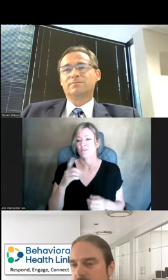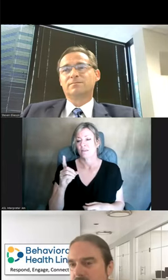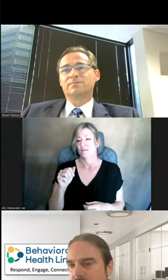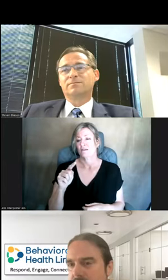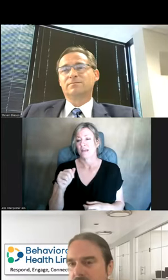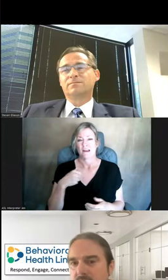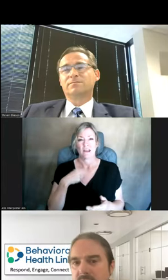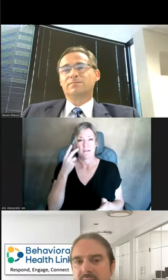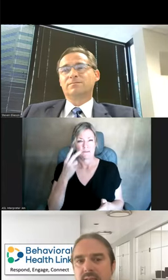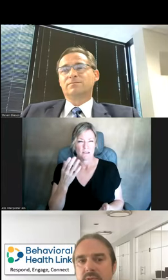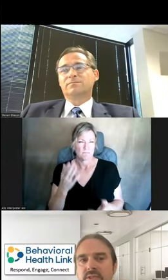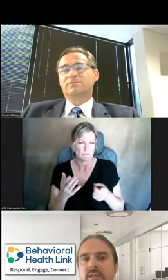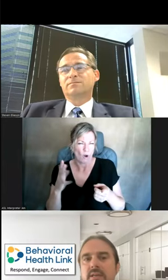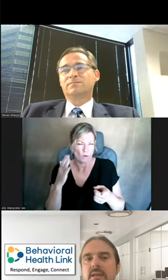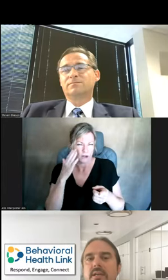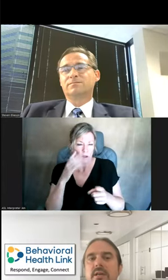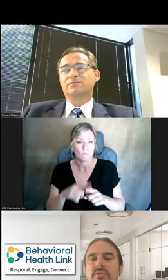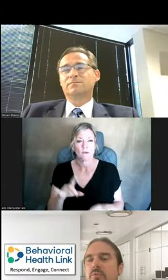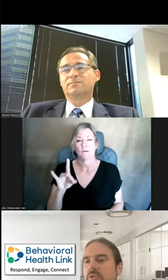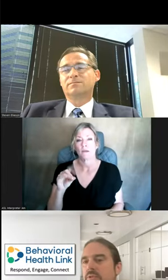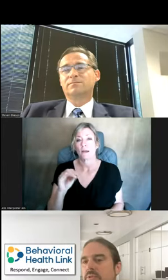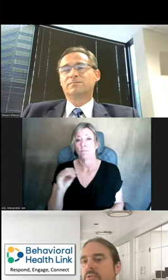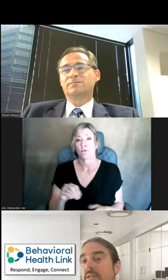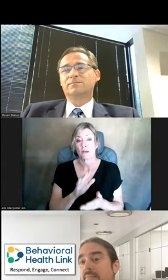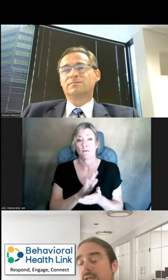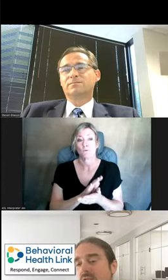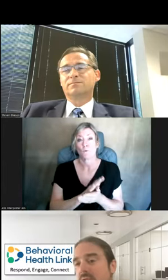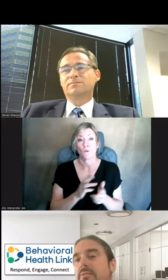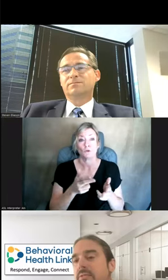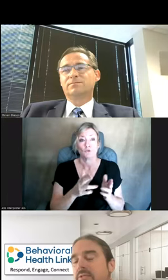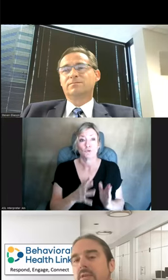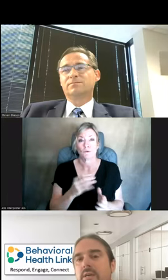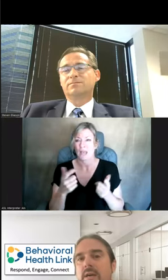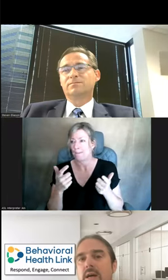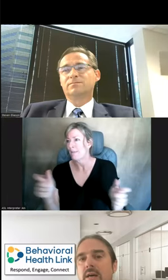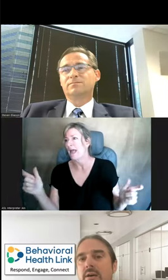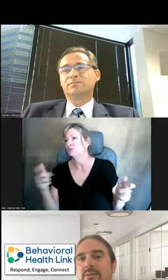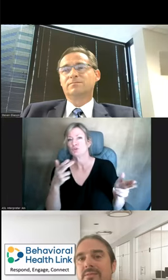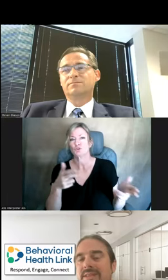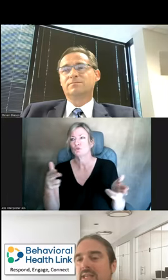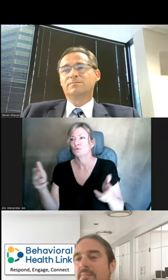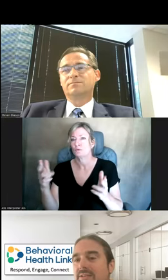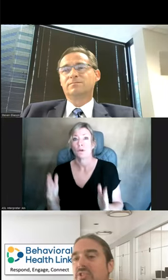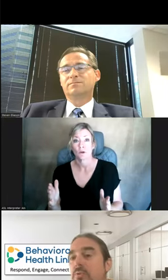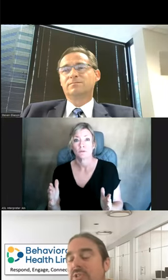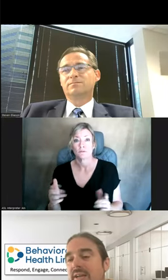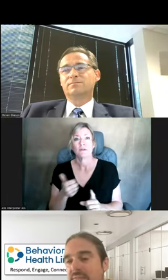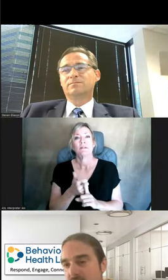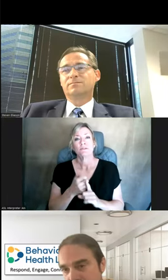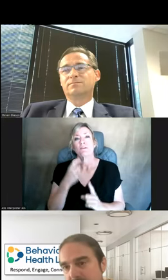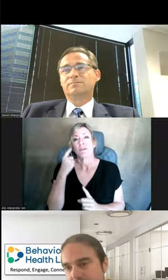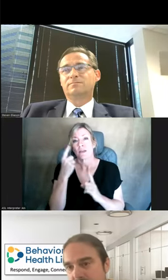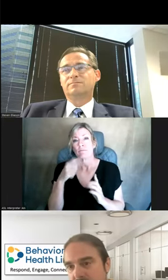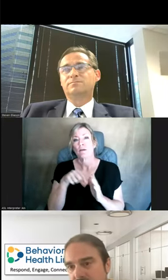you've probably heard about, that about 80% of school shooters and mass shooters are thinking about suicide